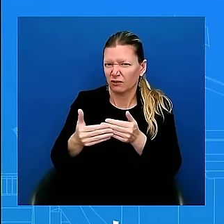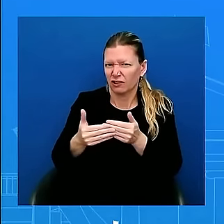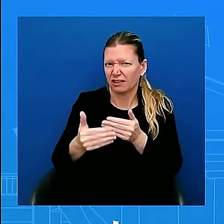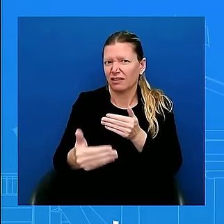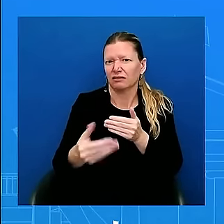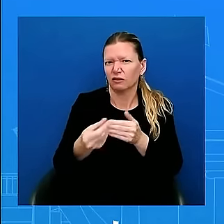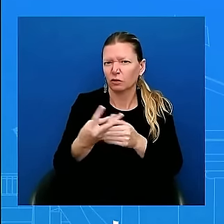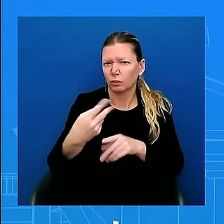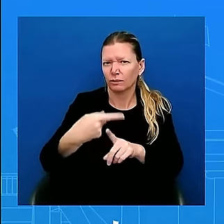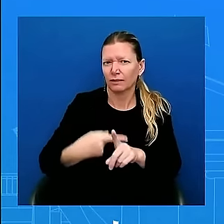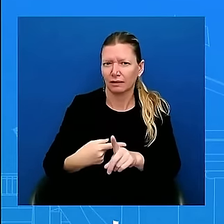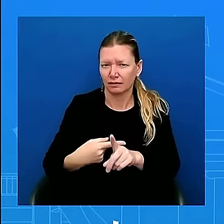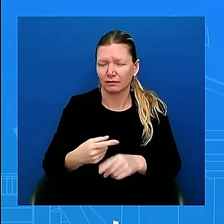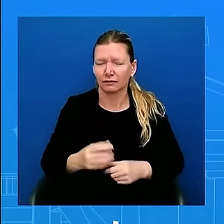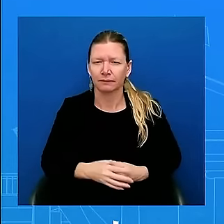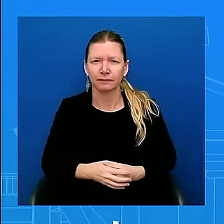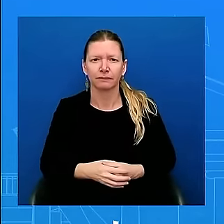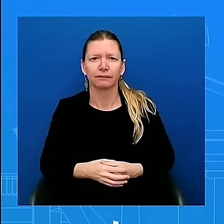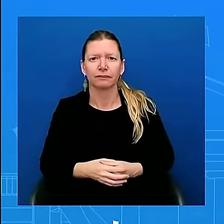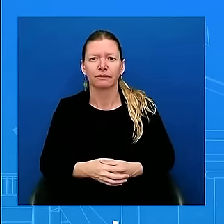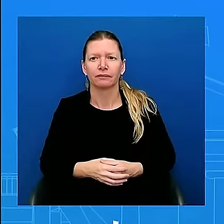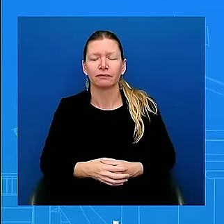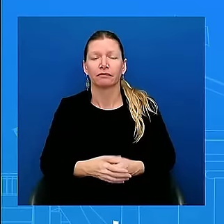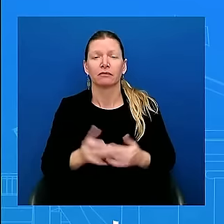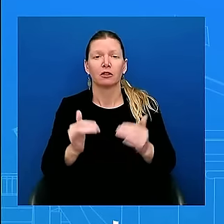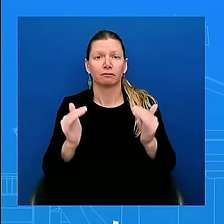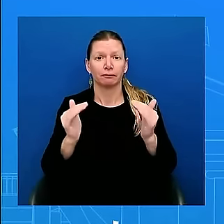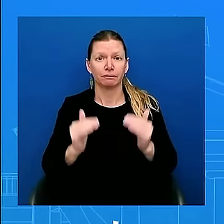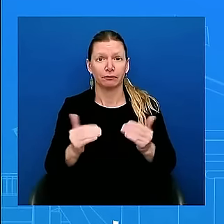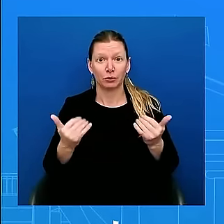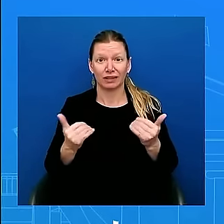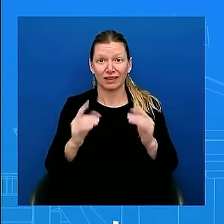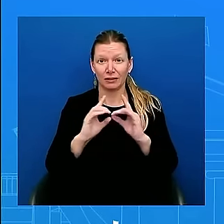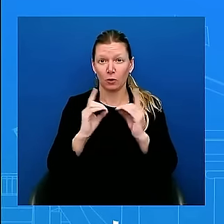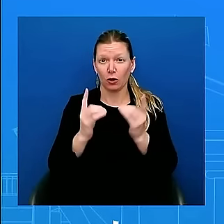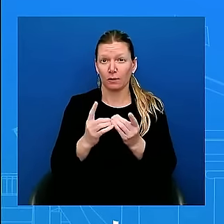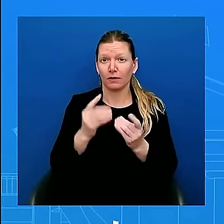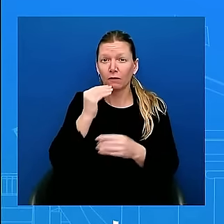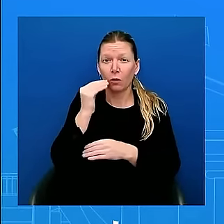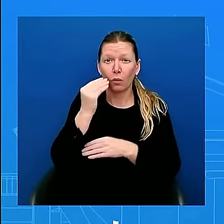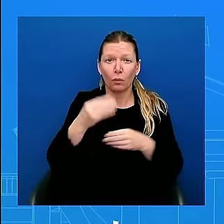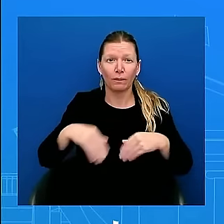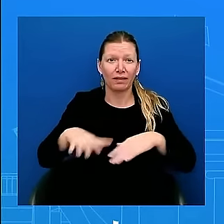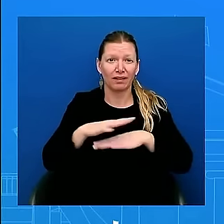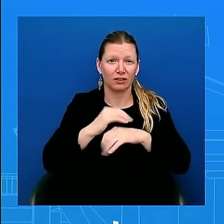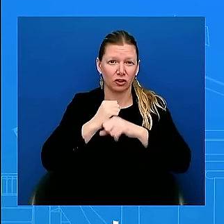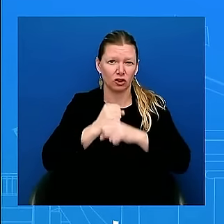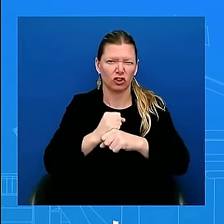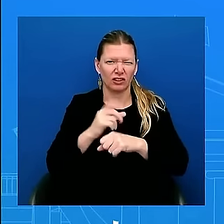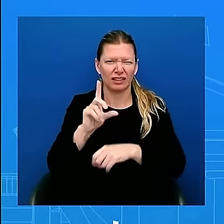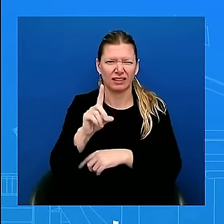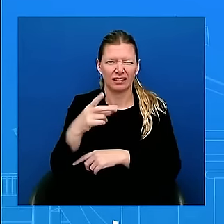Today, the Department of Homeland Security released additional data on the impacts of the